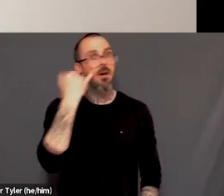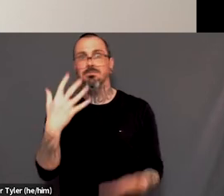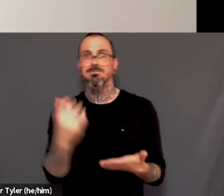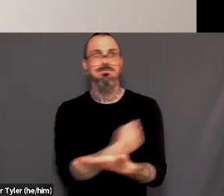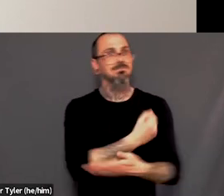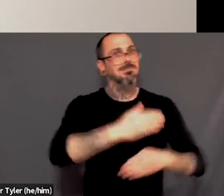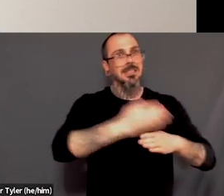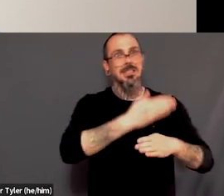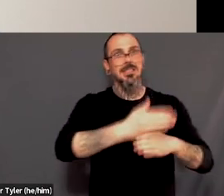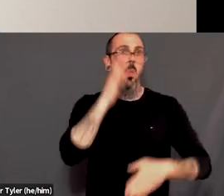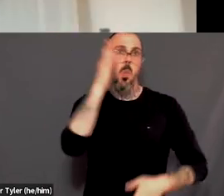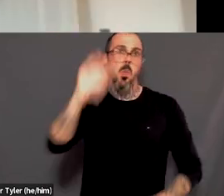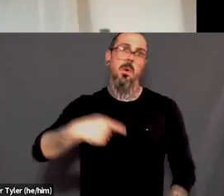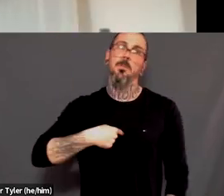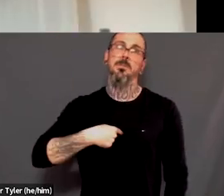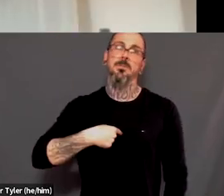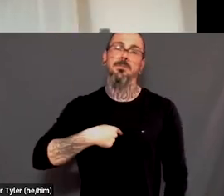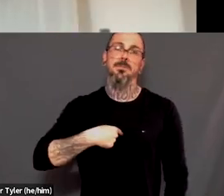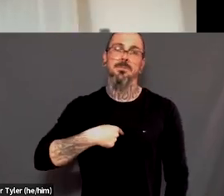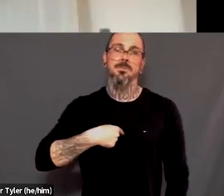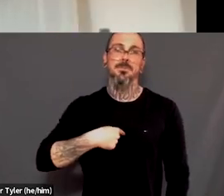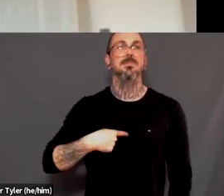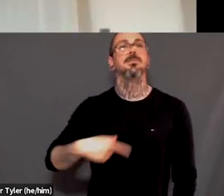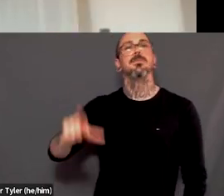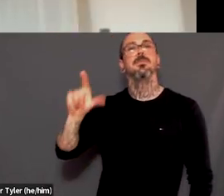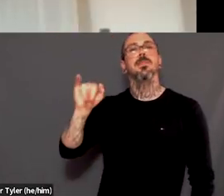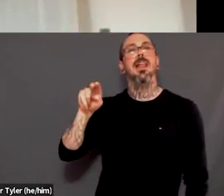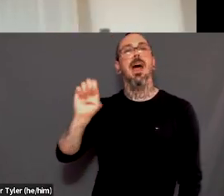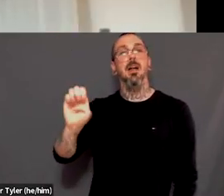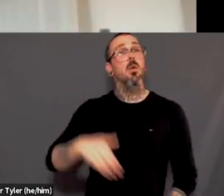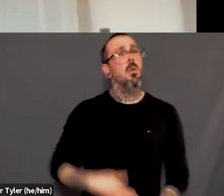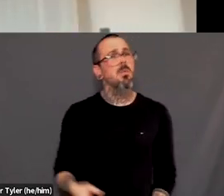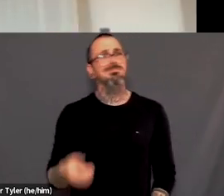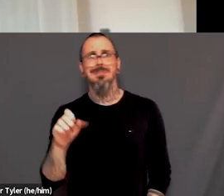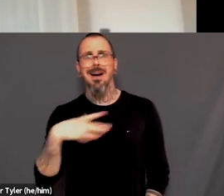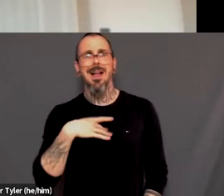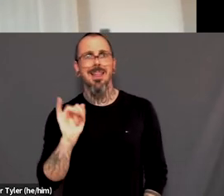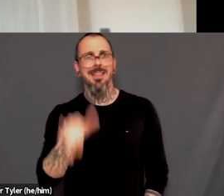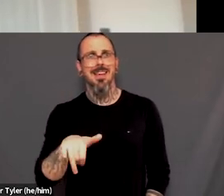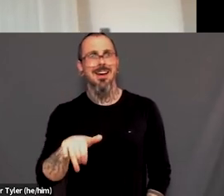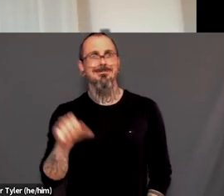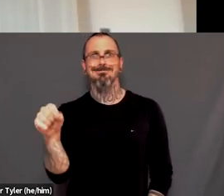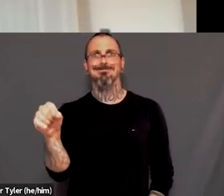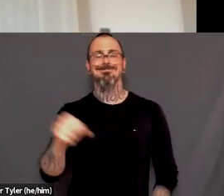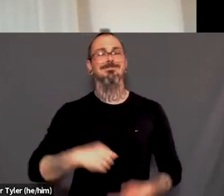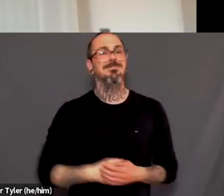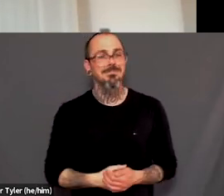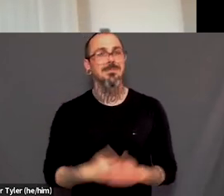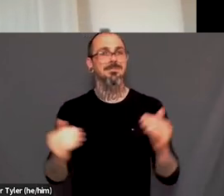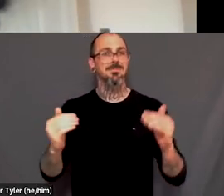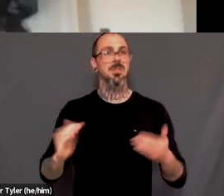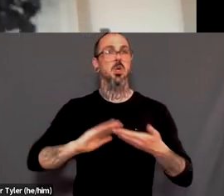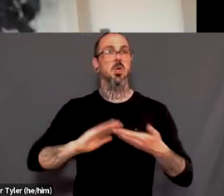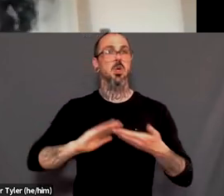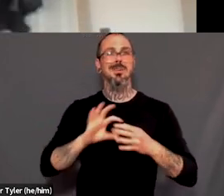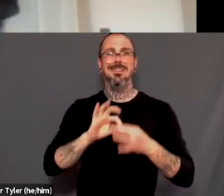I love that so much. Um, can you, um, speak to the importance of community connections in finding